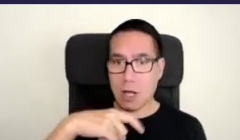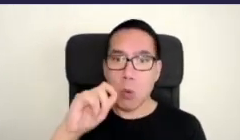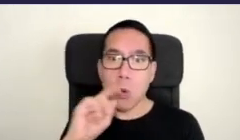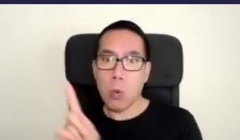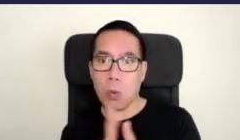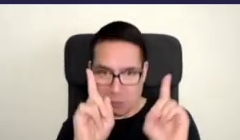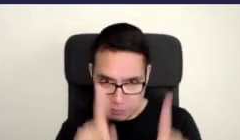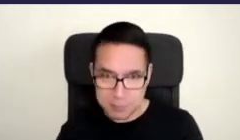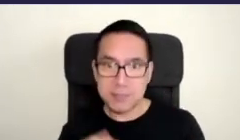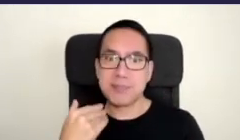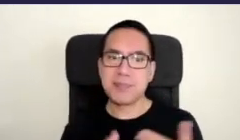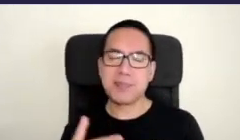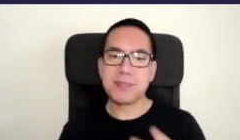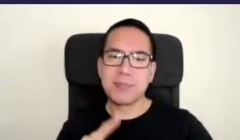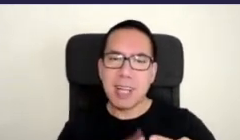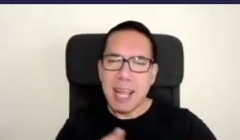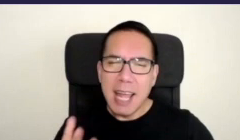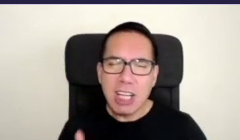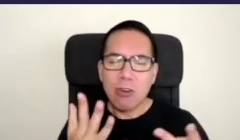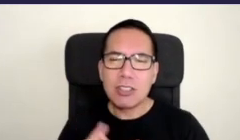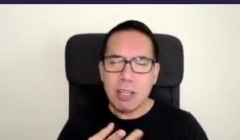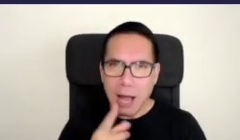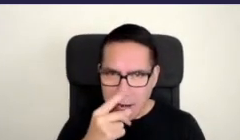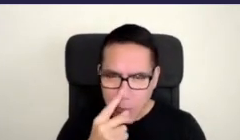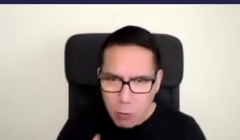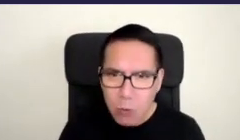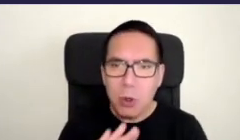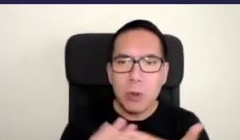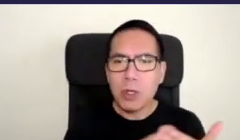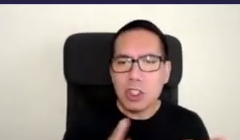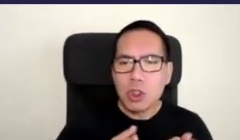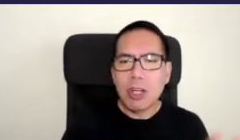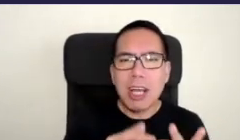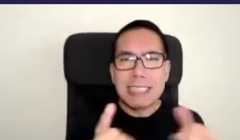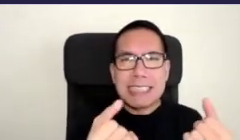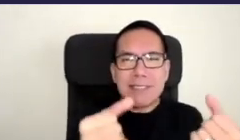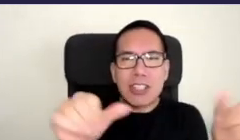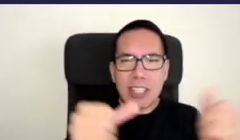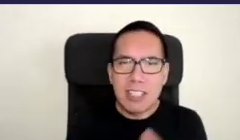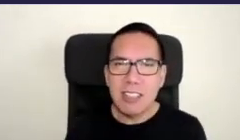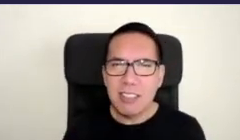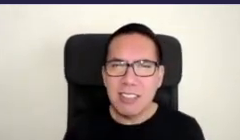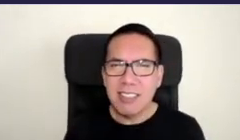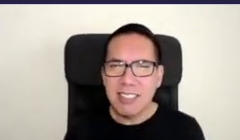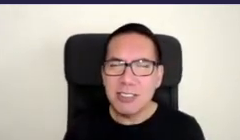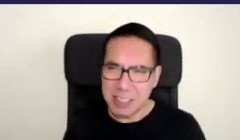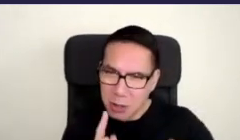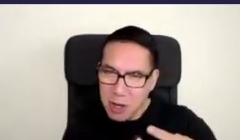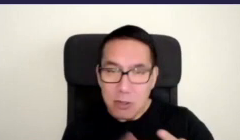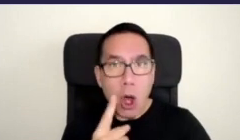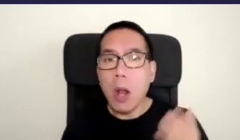we're encouraging and enabling communities to street garden successfully so this means not not just getting people